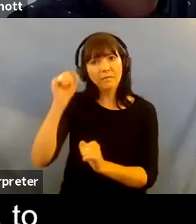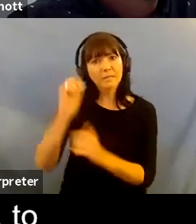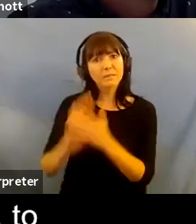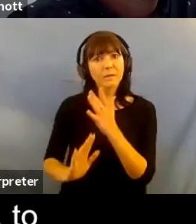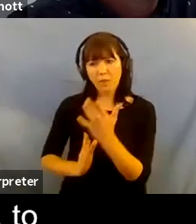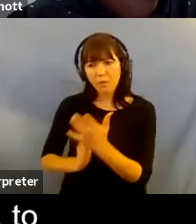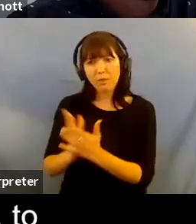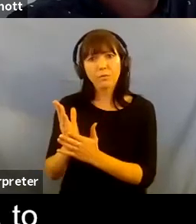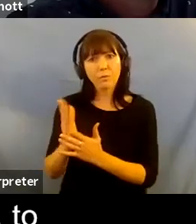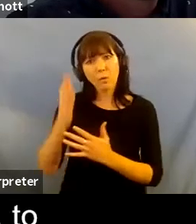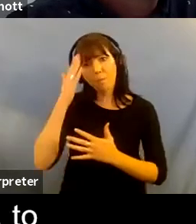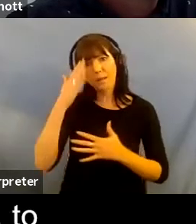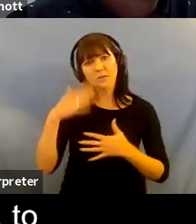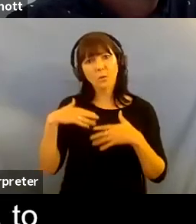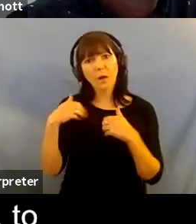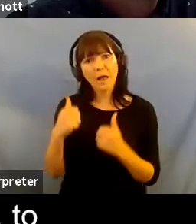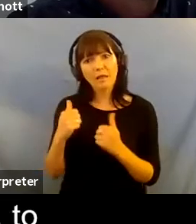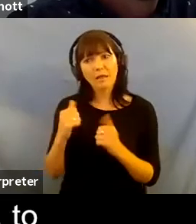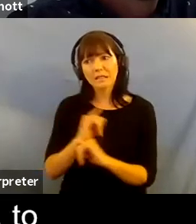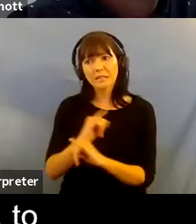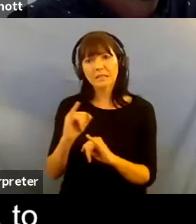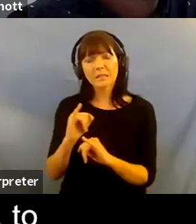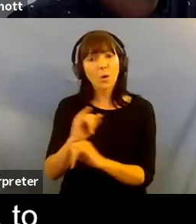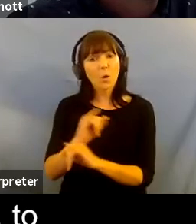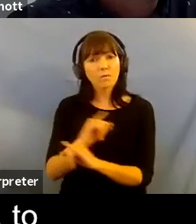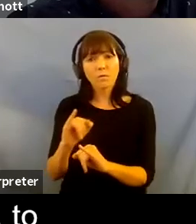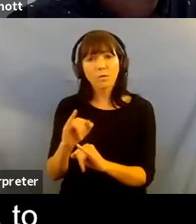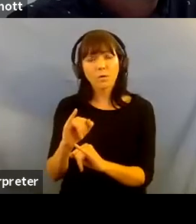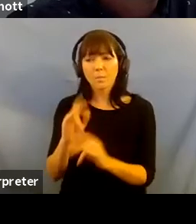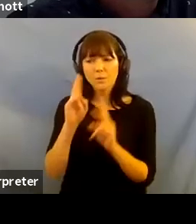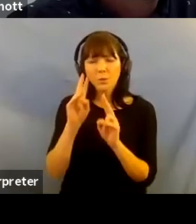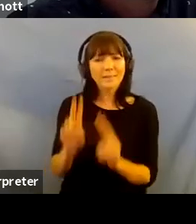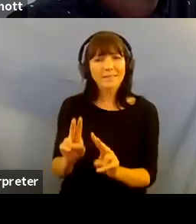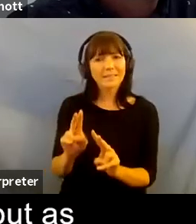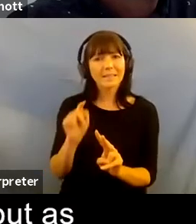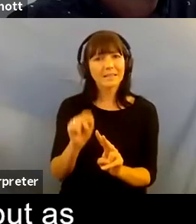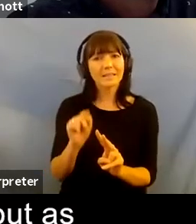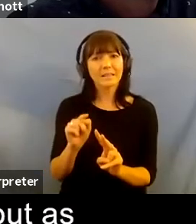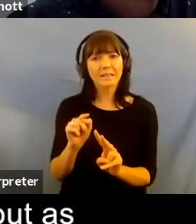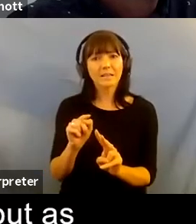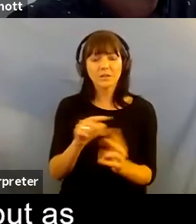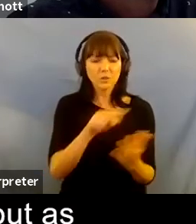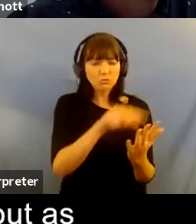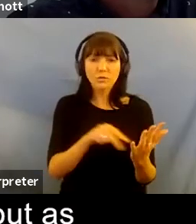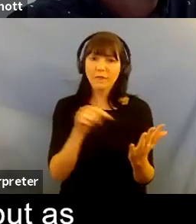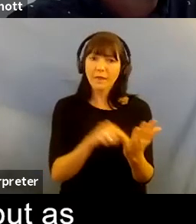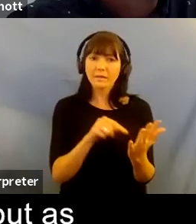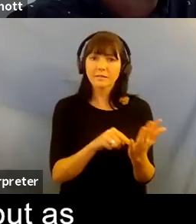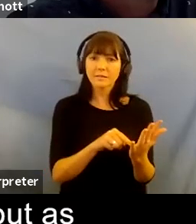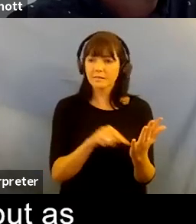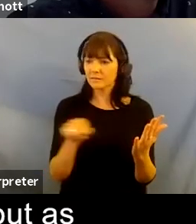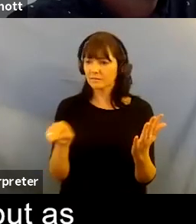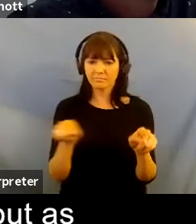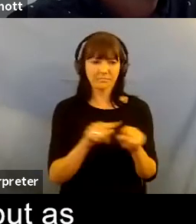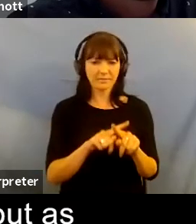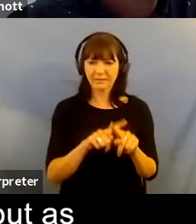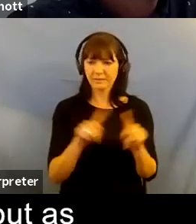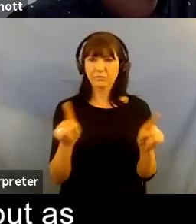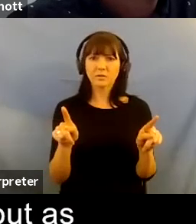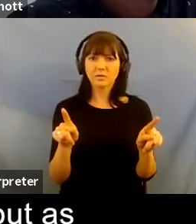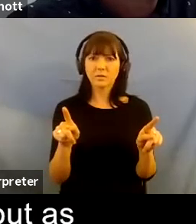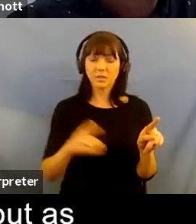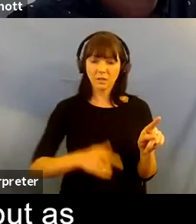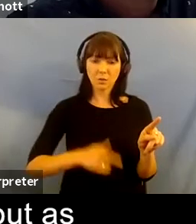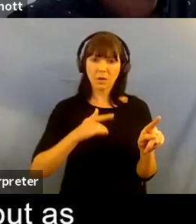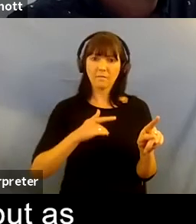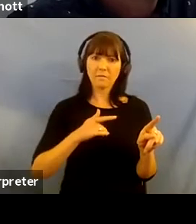depicted in fiction and to me that is a battle and it's a battle worth reading and worth writing about as much as any